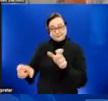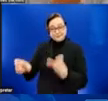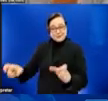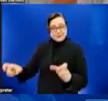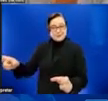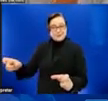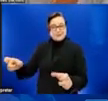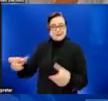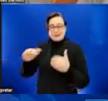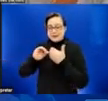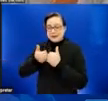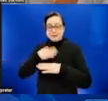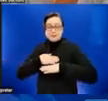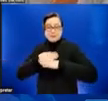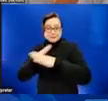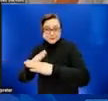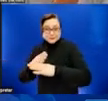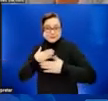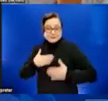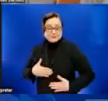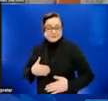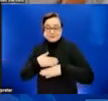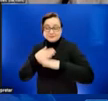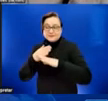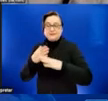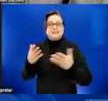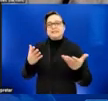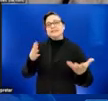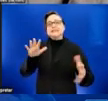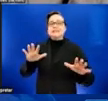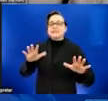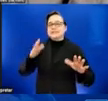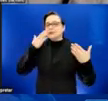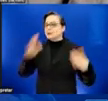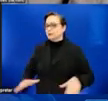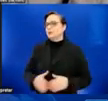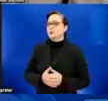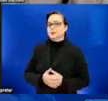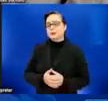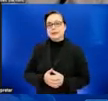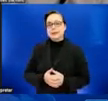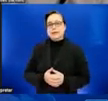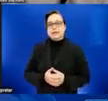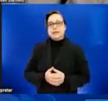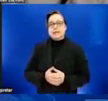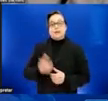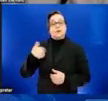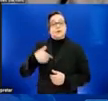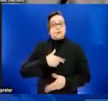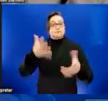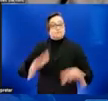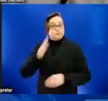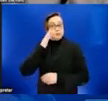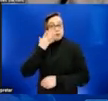provides immunity is not exactly known. We do know that people who received smallpox